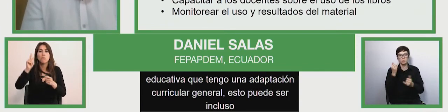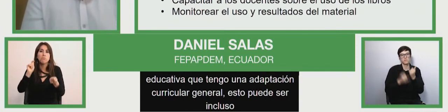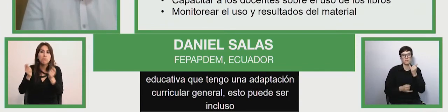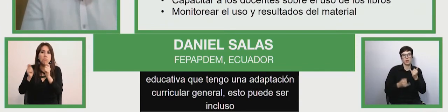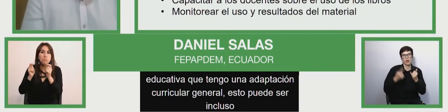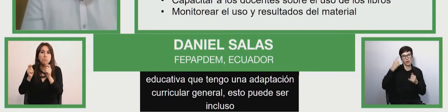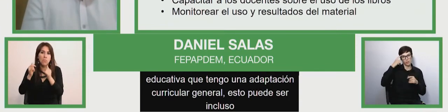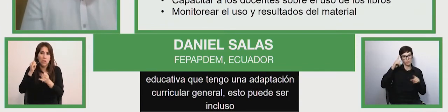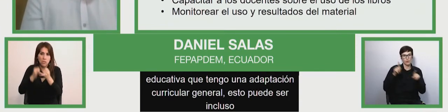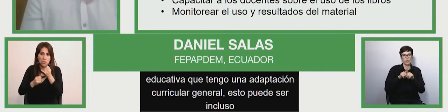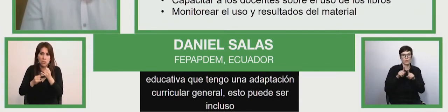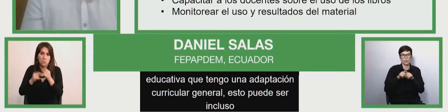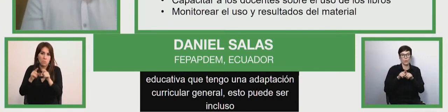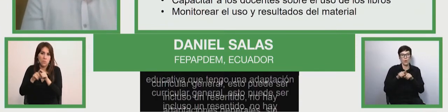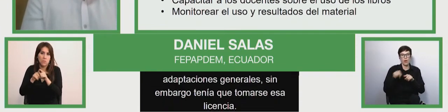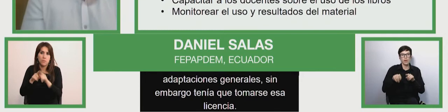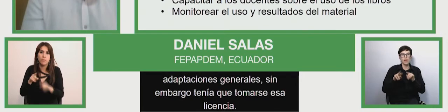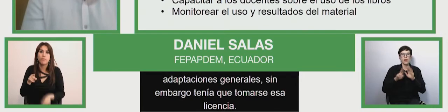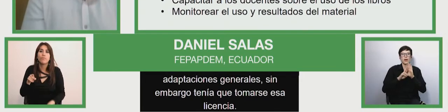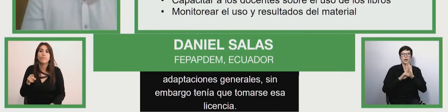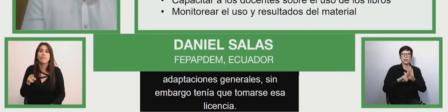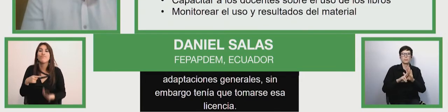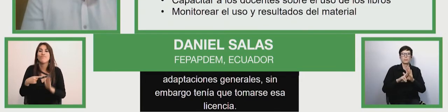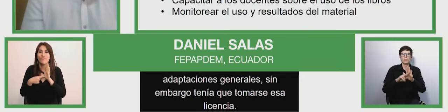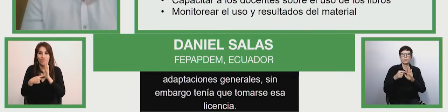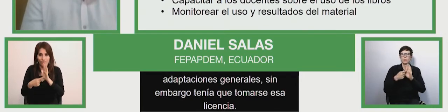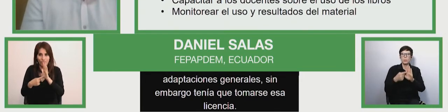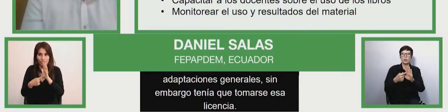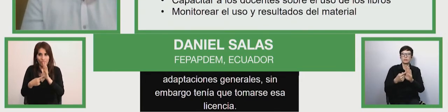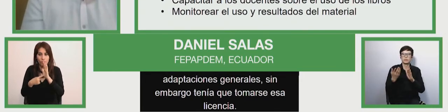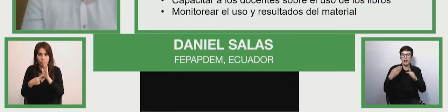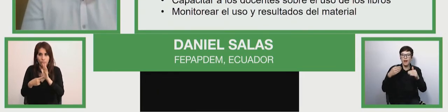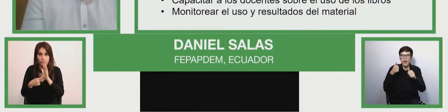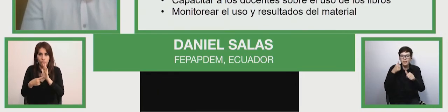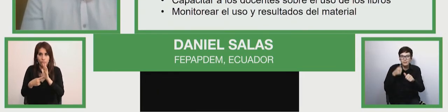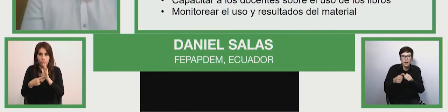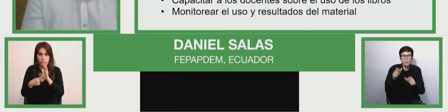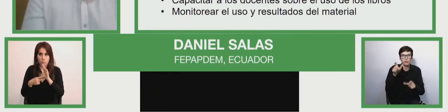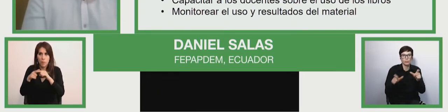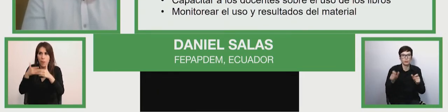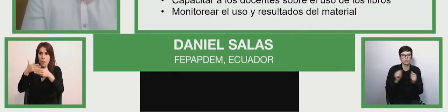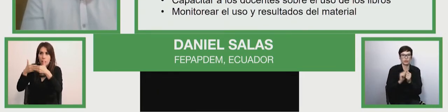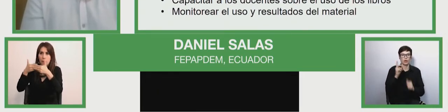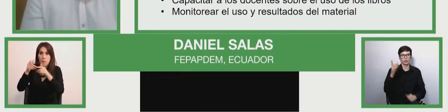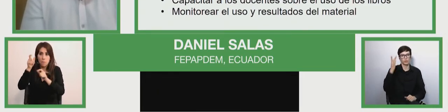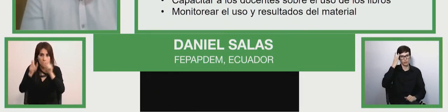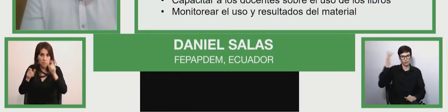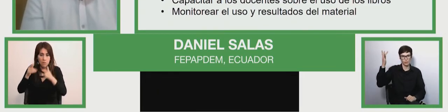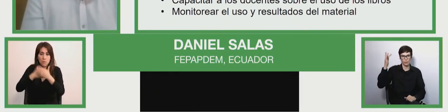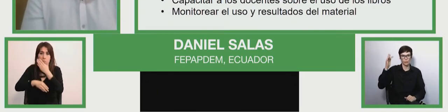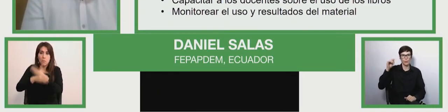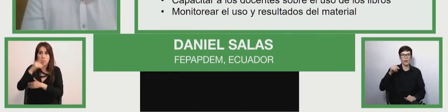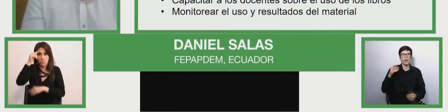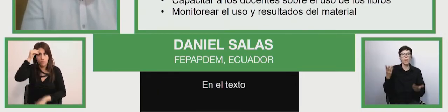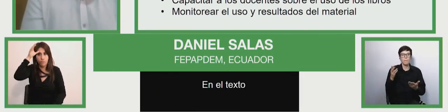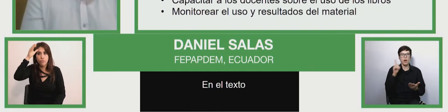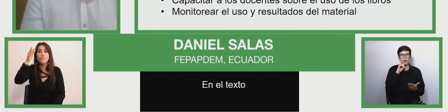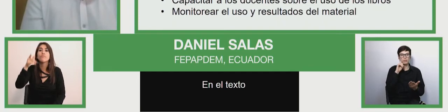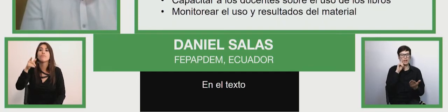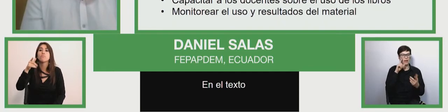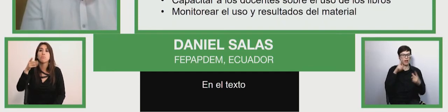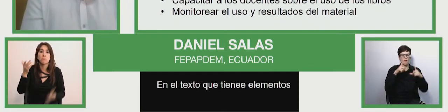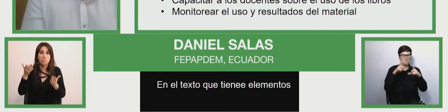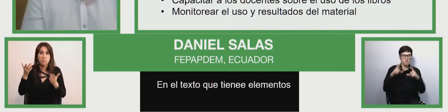final report and we have coming close to intellectual port for the people in the text the easily